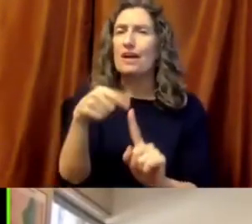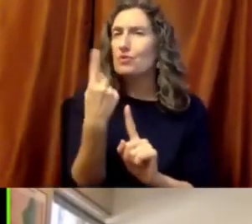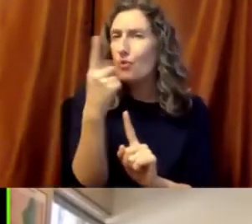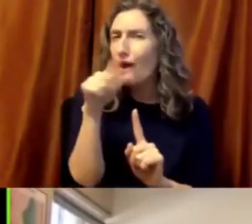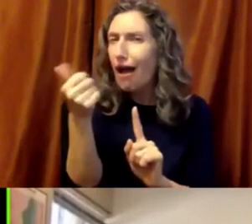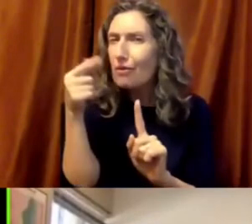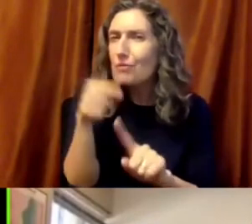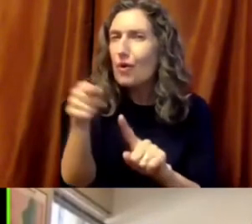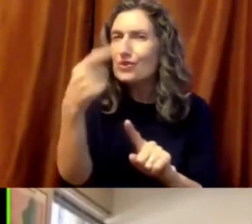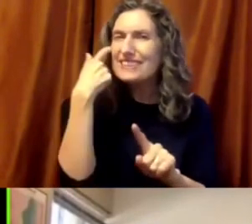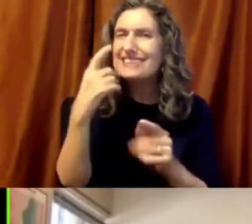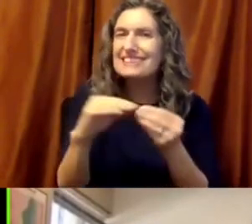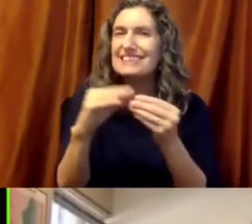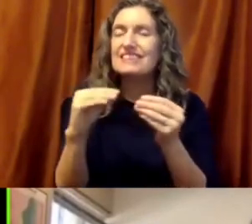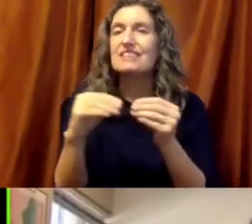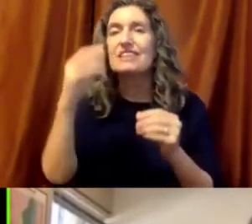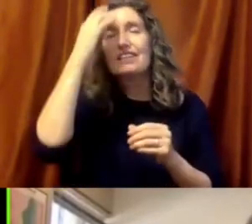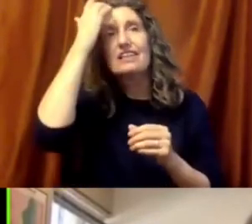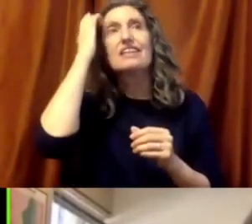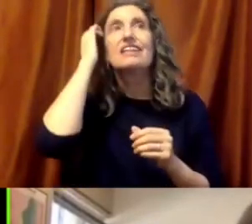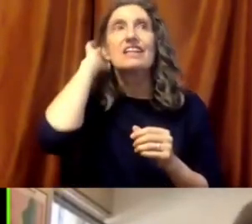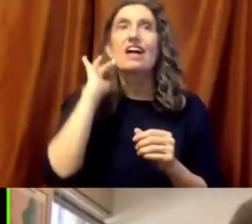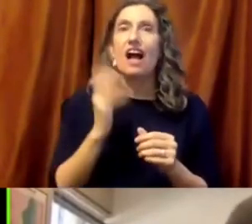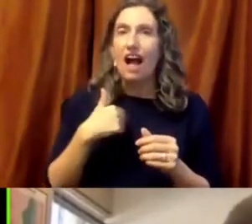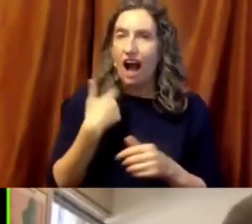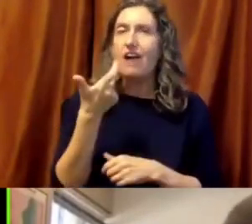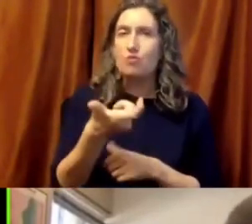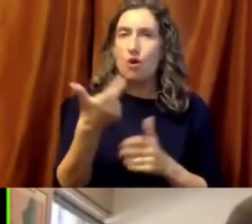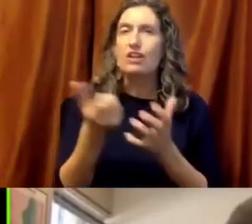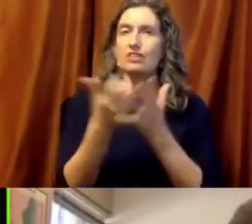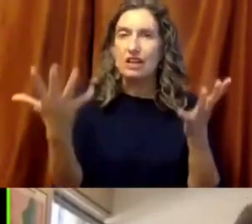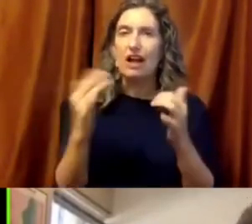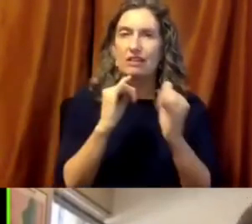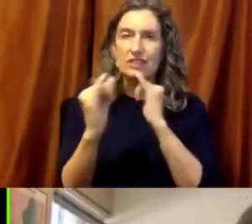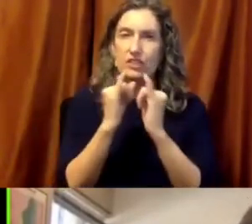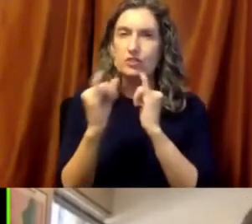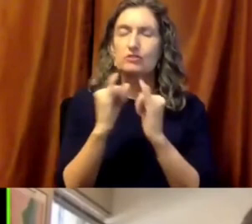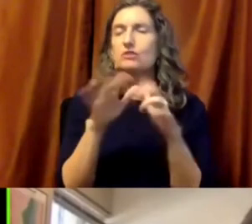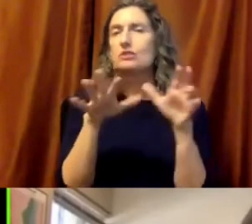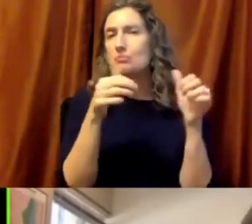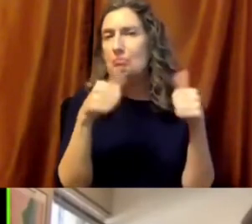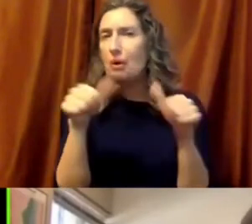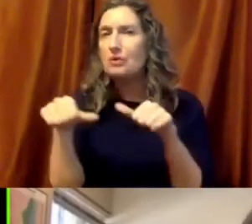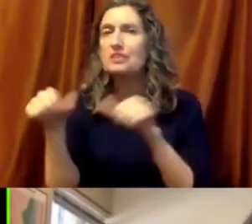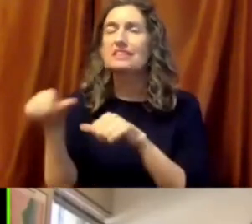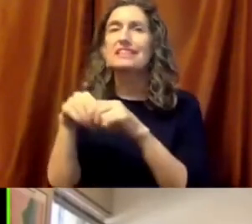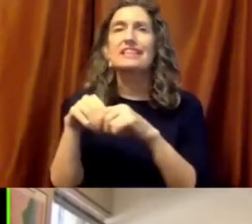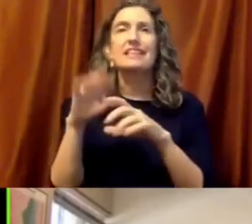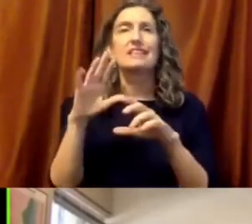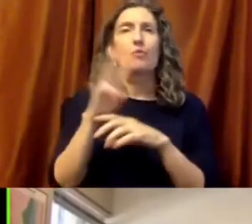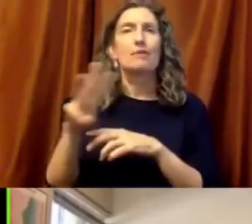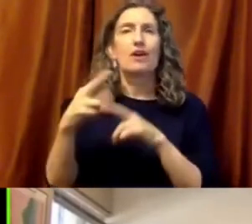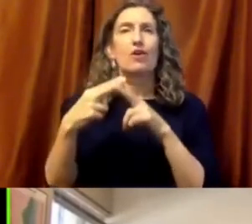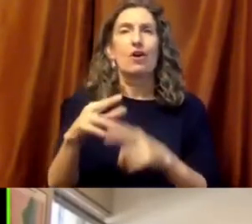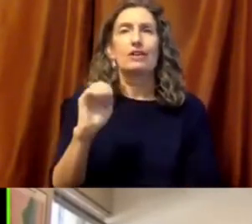back on this little point about that because I have had the great pleasure of watching a number of the interviews and